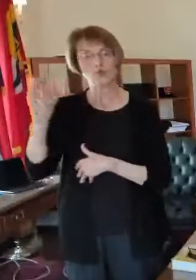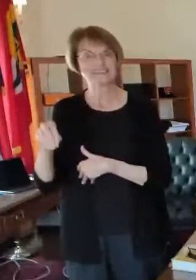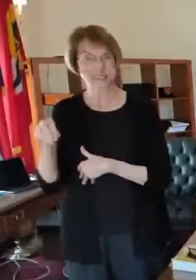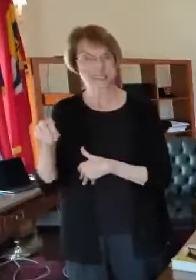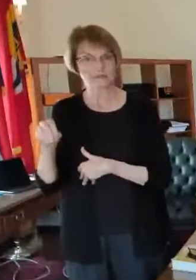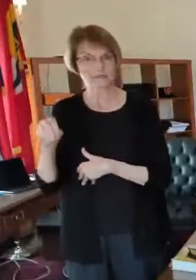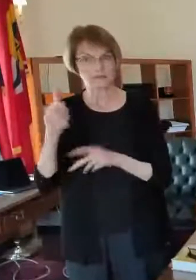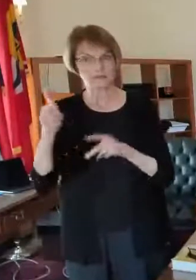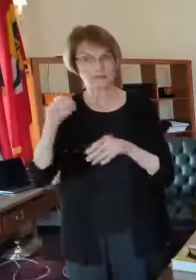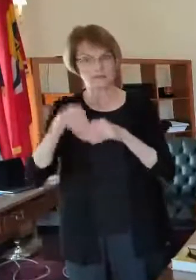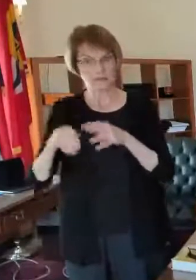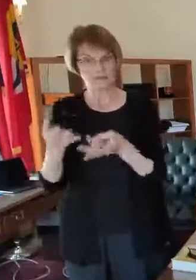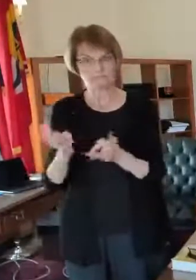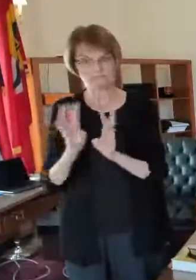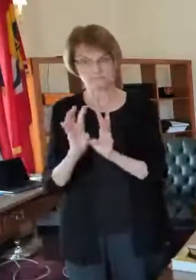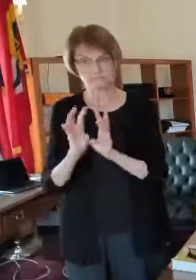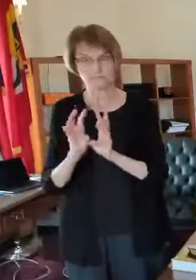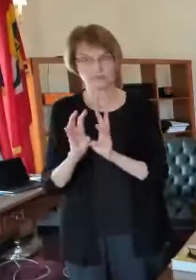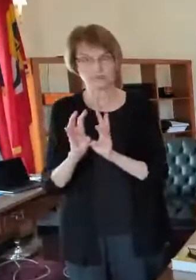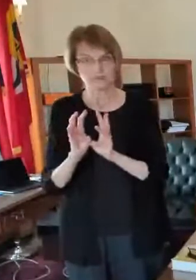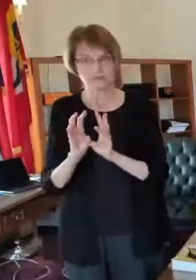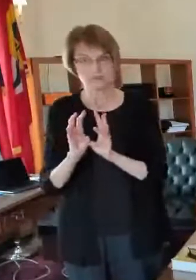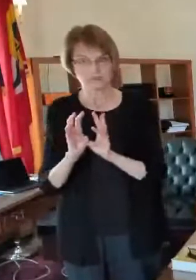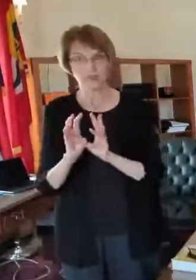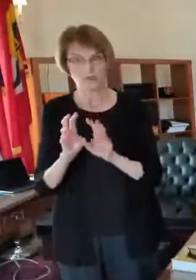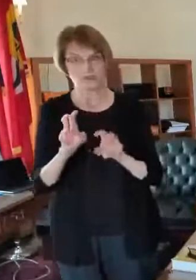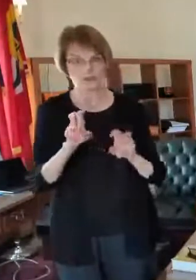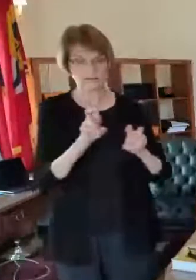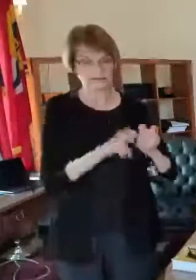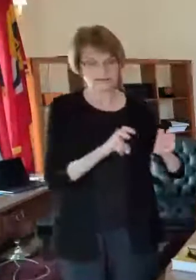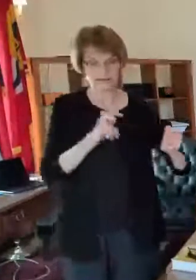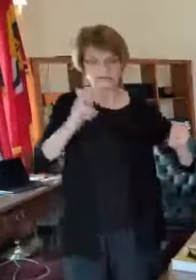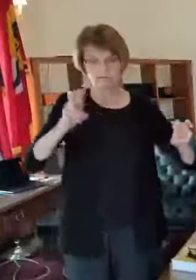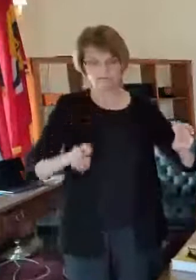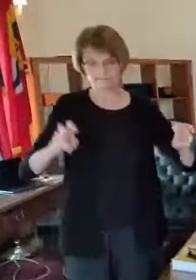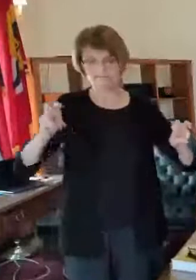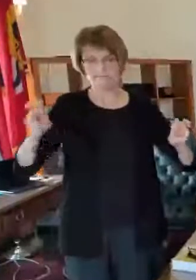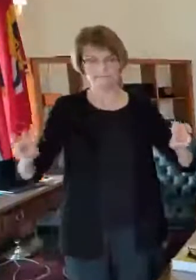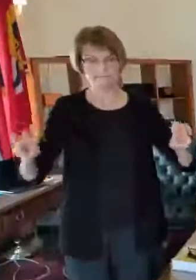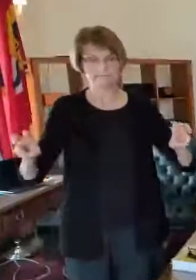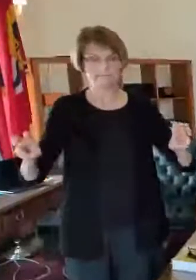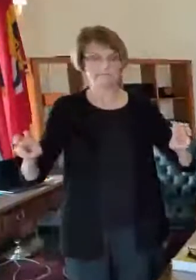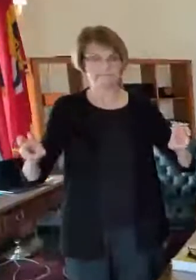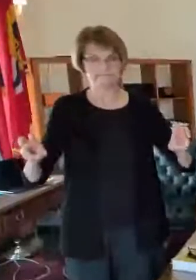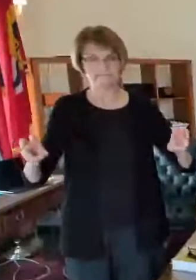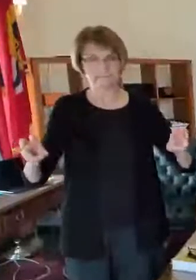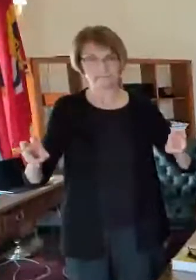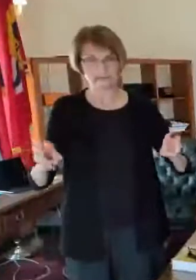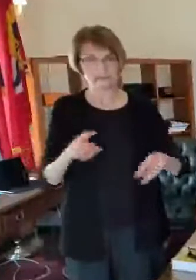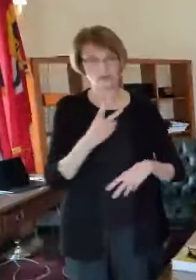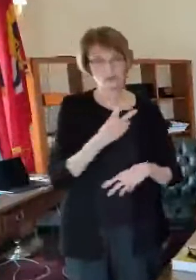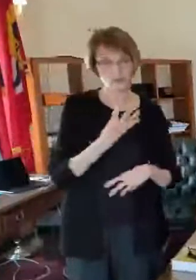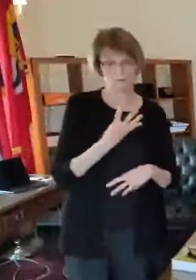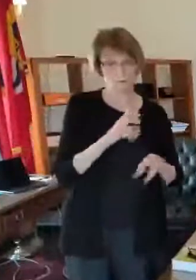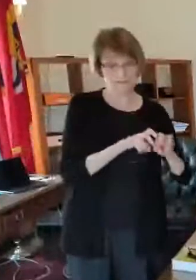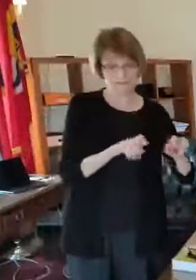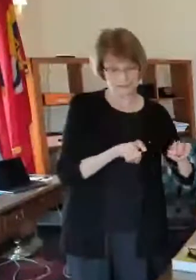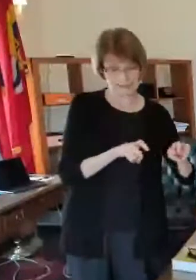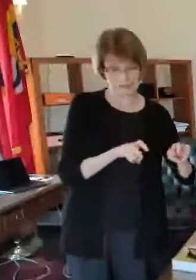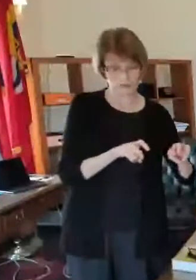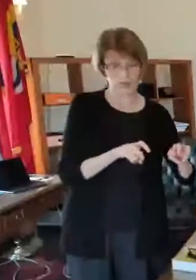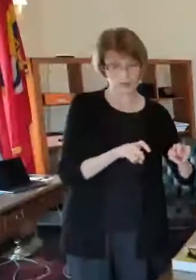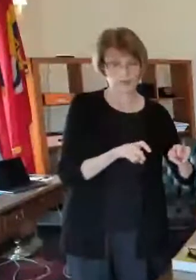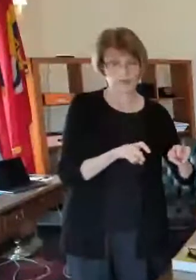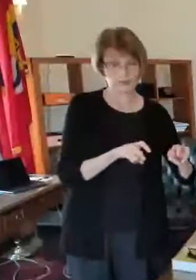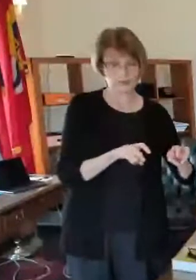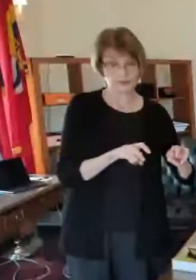with uh seats spaced out maybe as two or four seats together depending on how